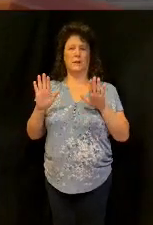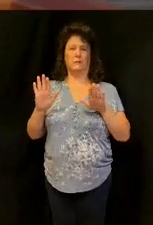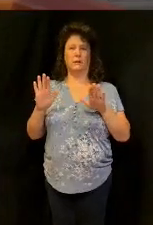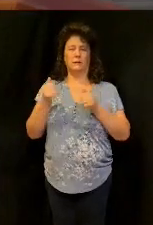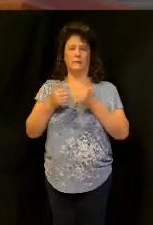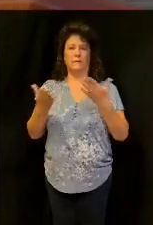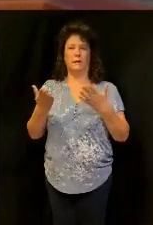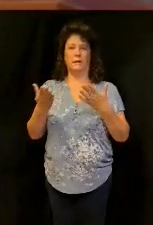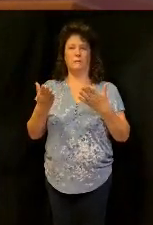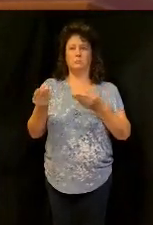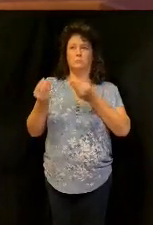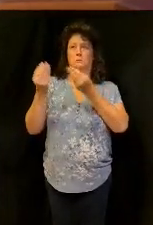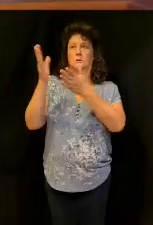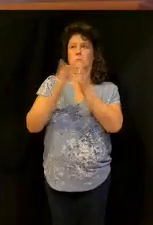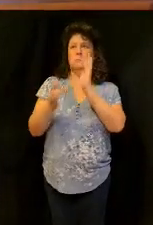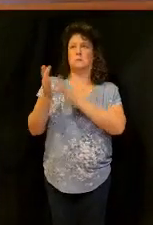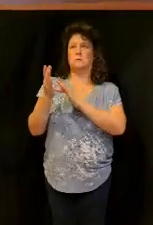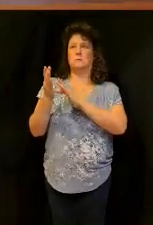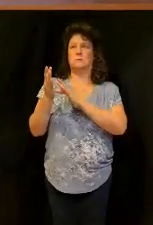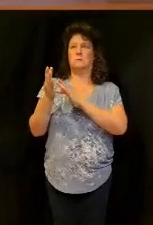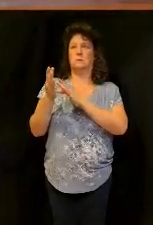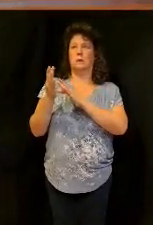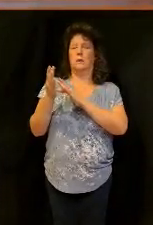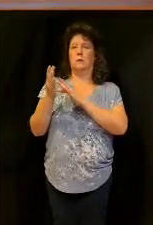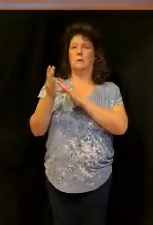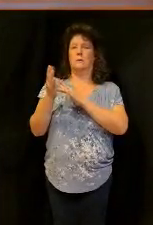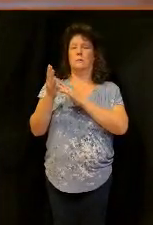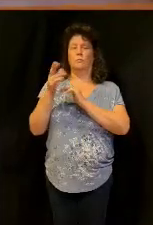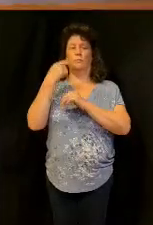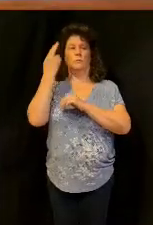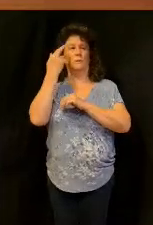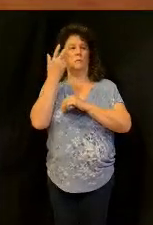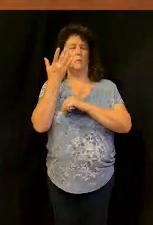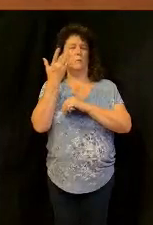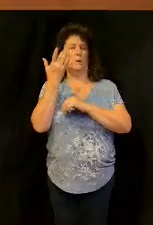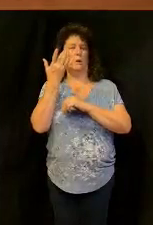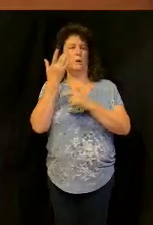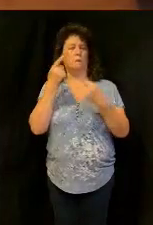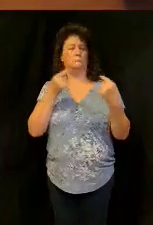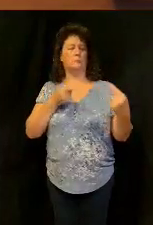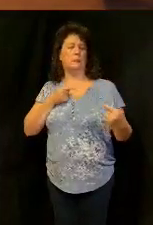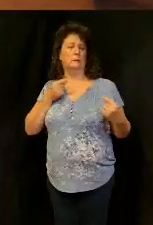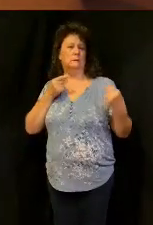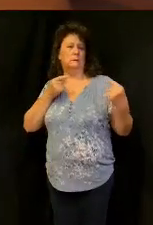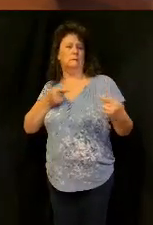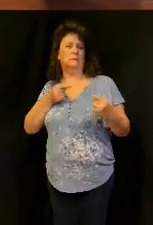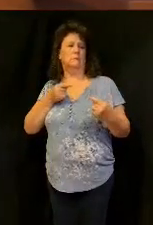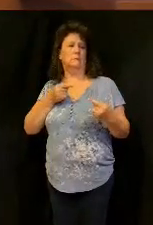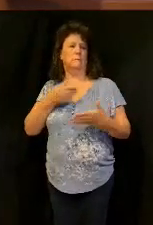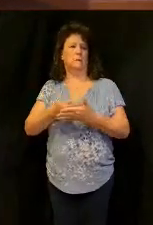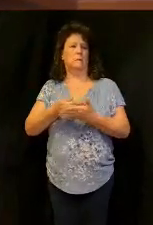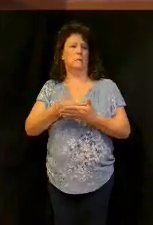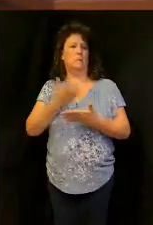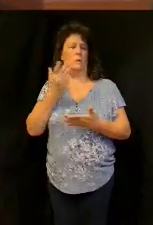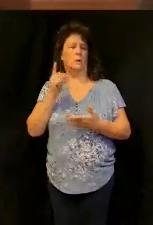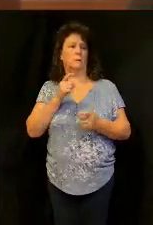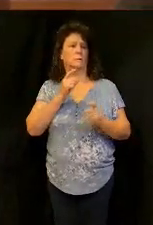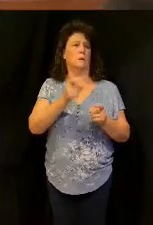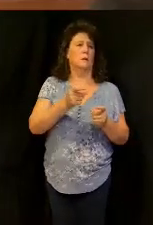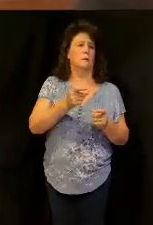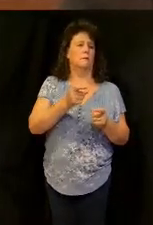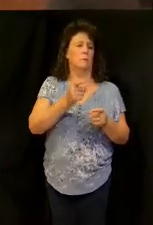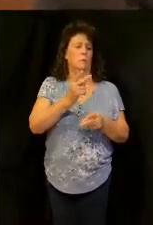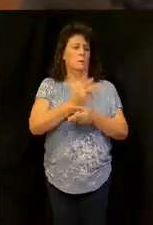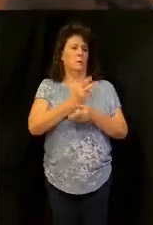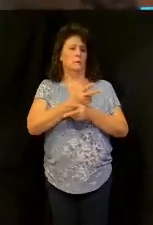The reason we waver with finances check this out now the reason we waver so much with finances whether to give or not to give is because we've not settled the